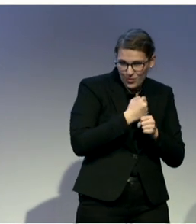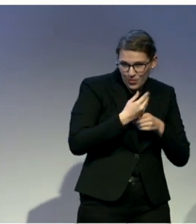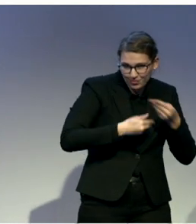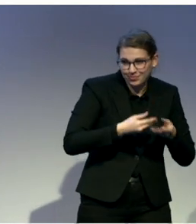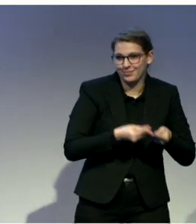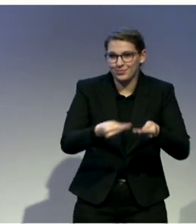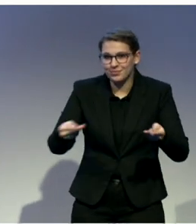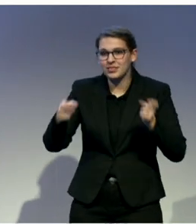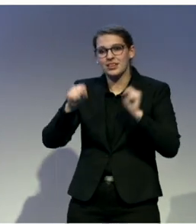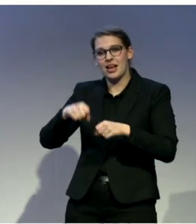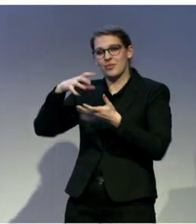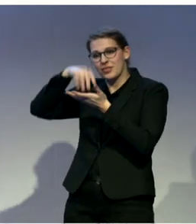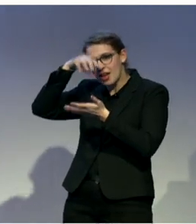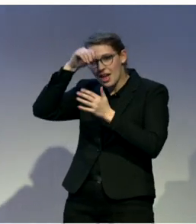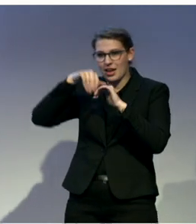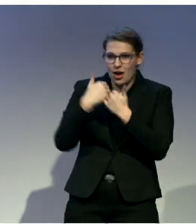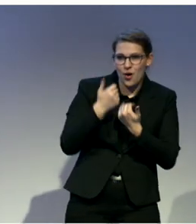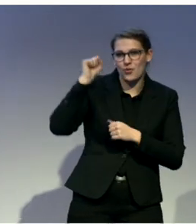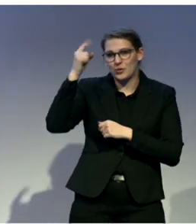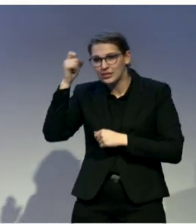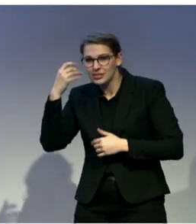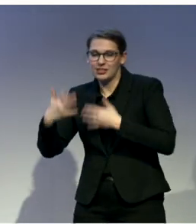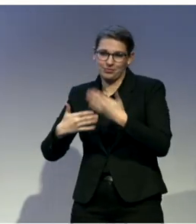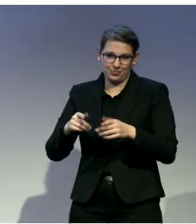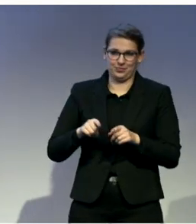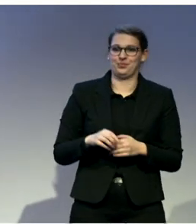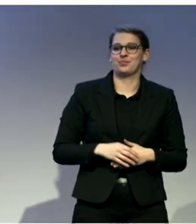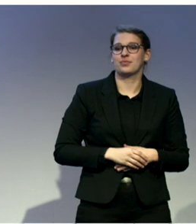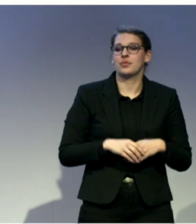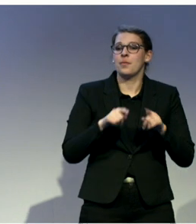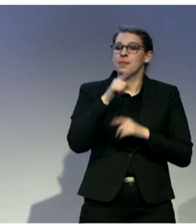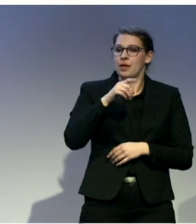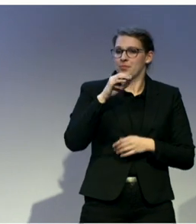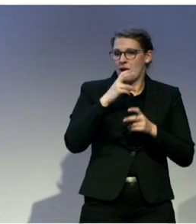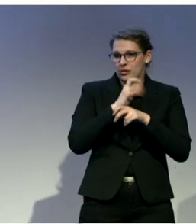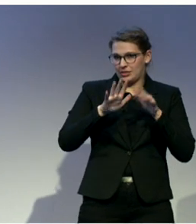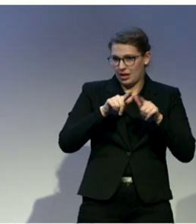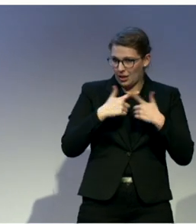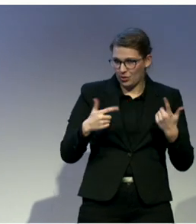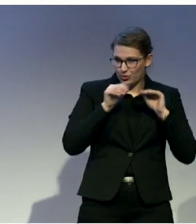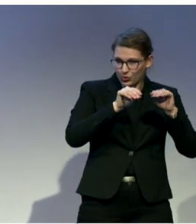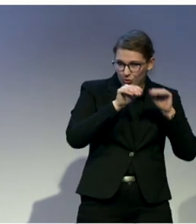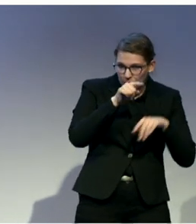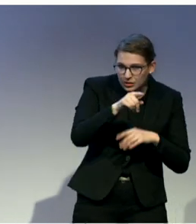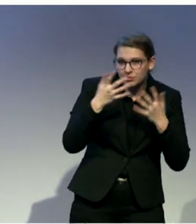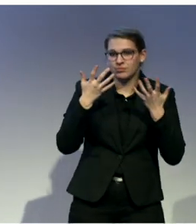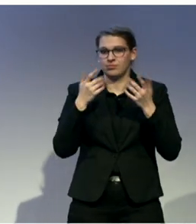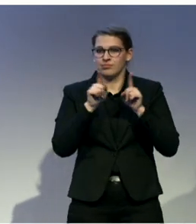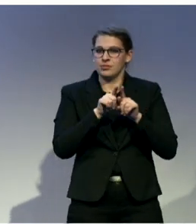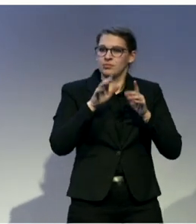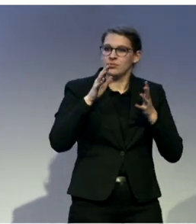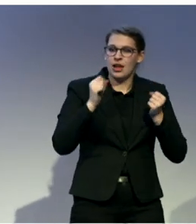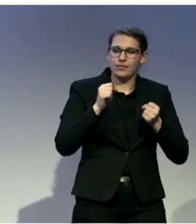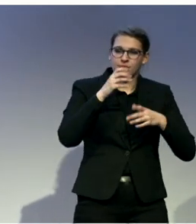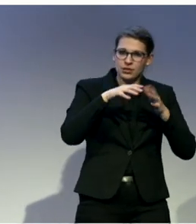organized free time activities with Austrian sign language, such as swim courses, bicycle tours, or our bilingual